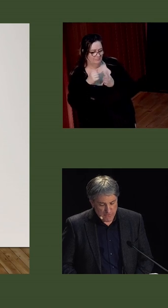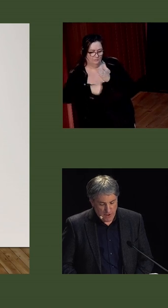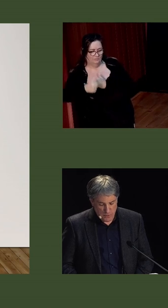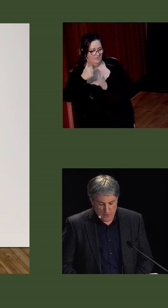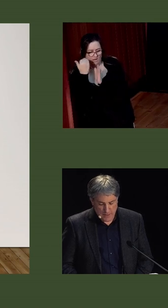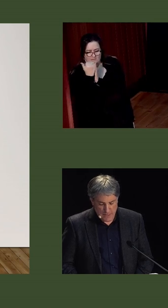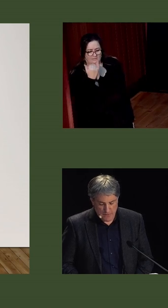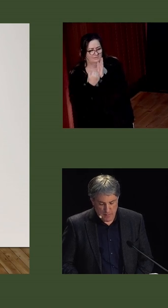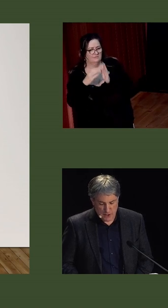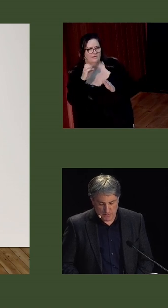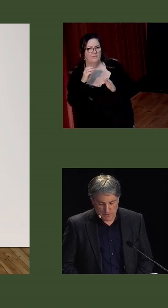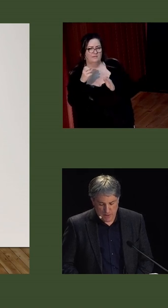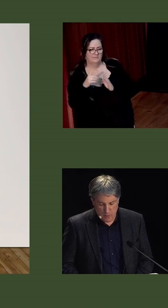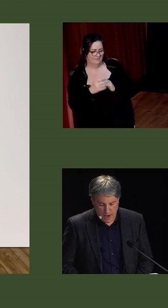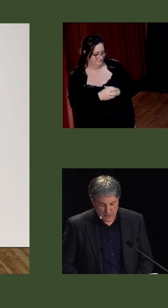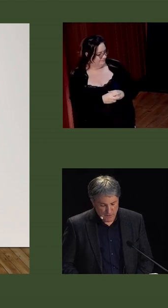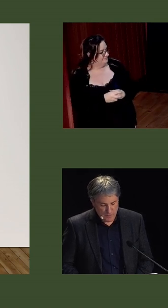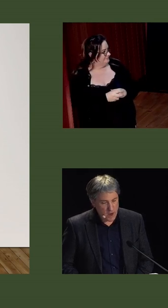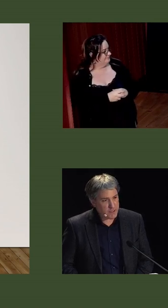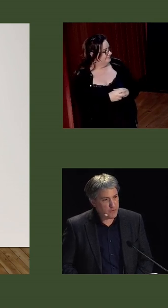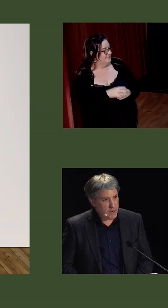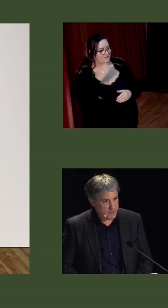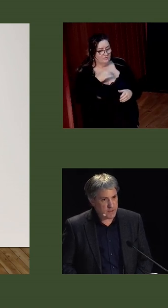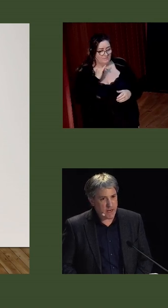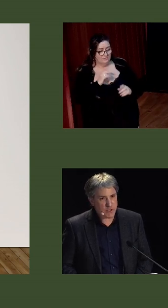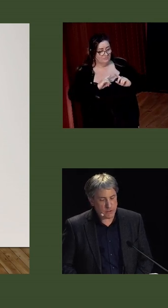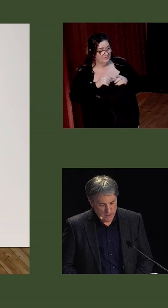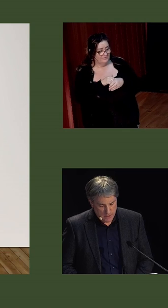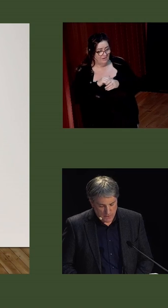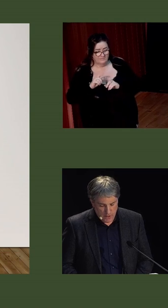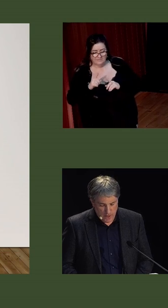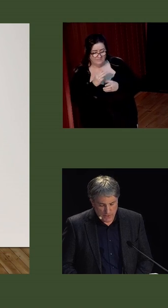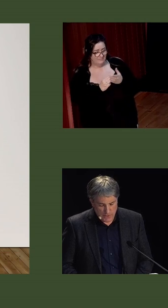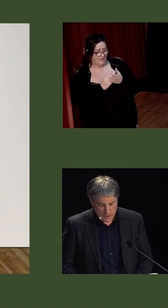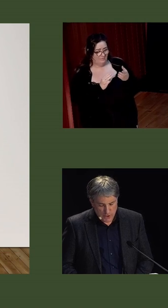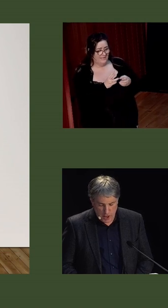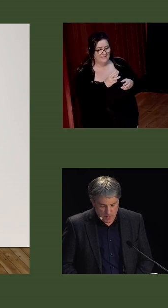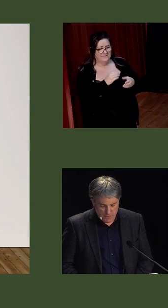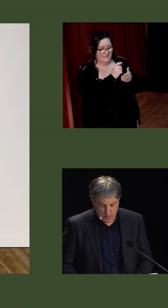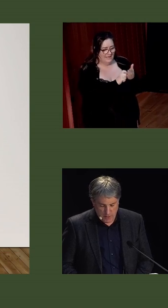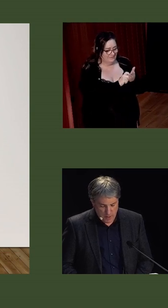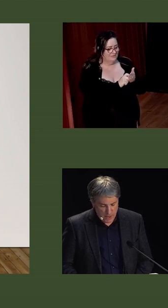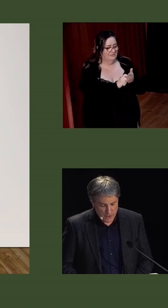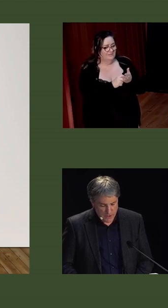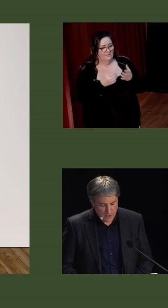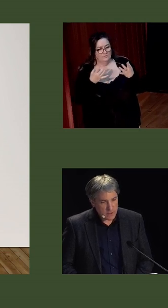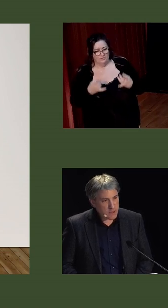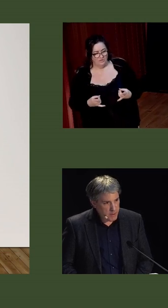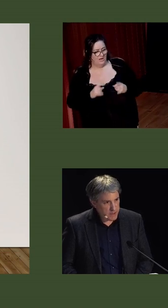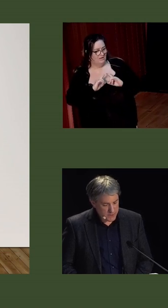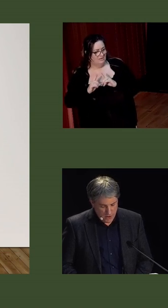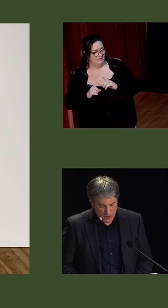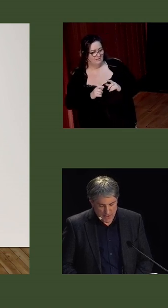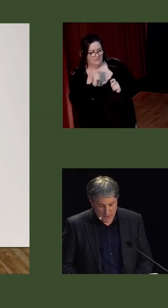The clergy followed the lead of their bishops and were active in a variety of ways in the election, as organizers, chairmen of Cumulingale branches,